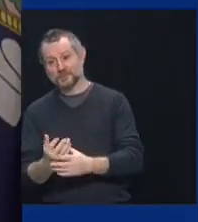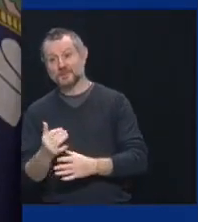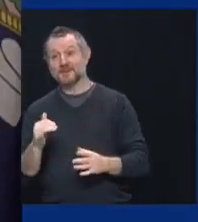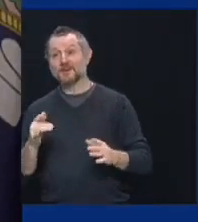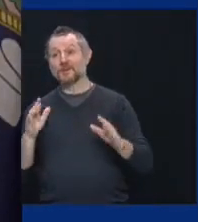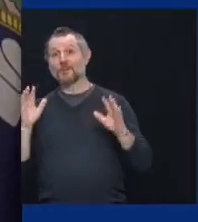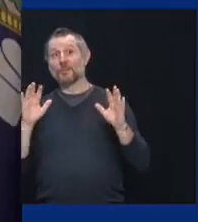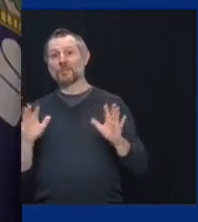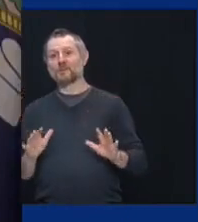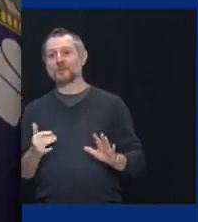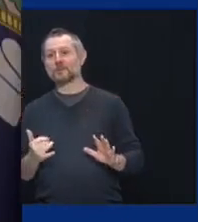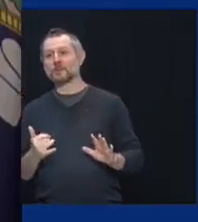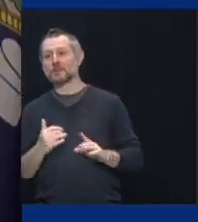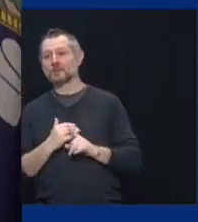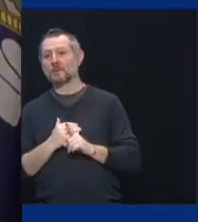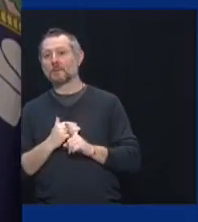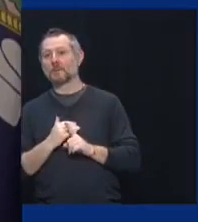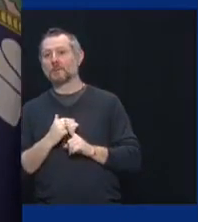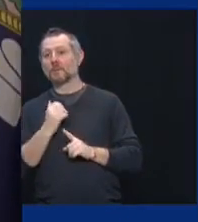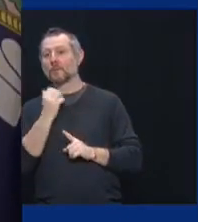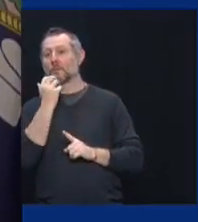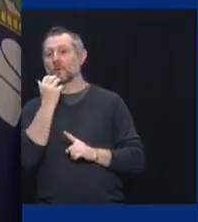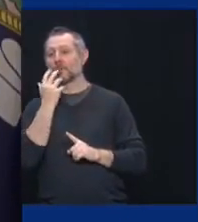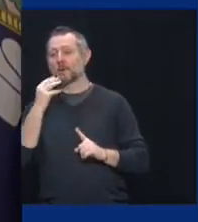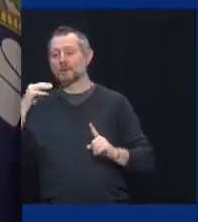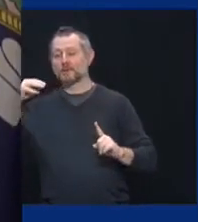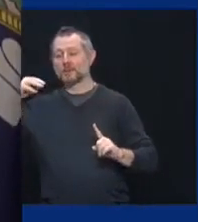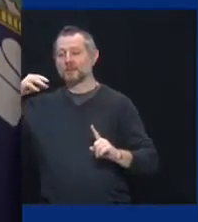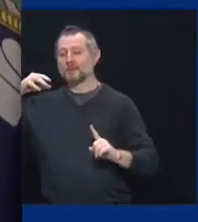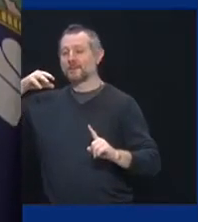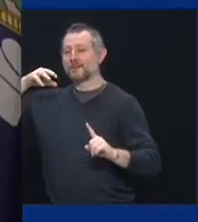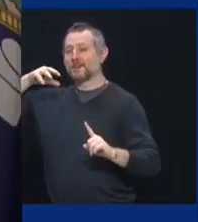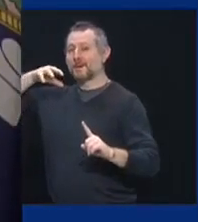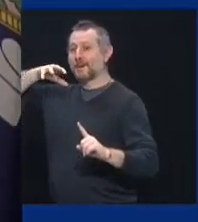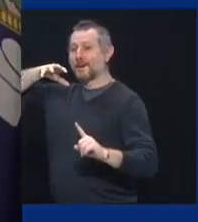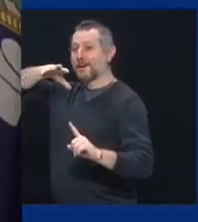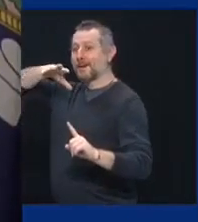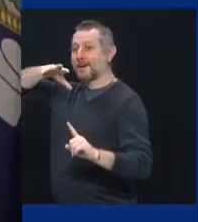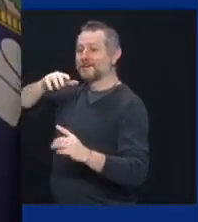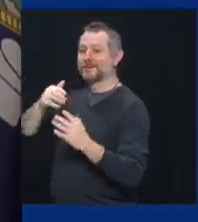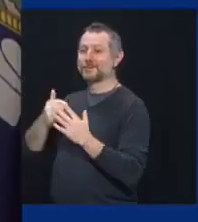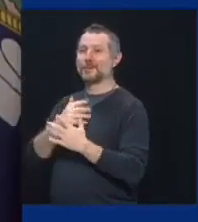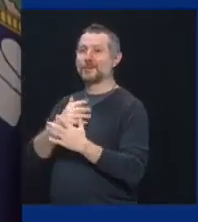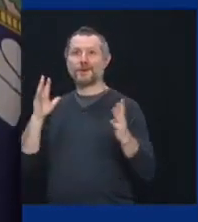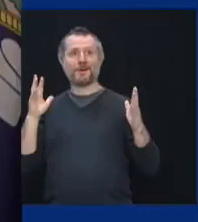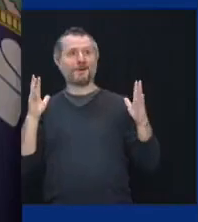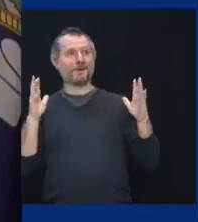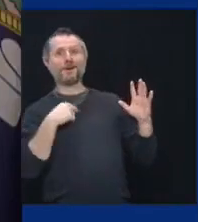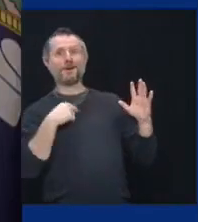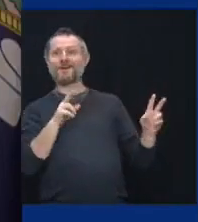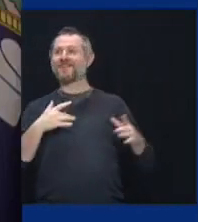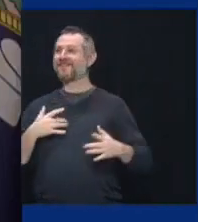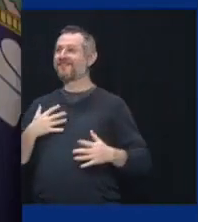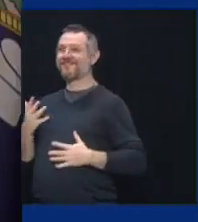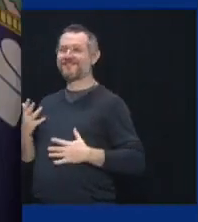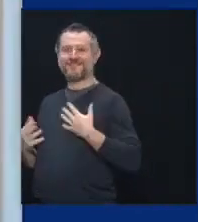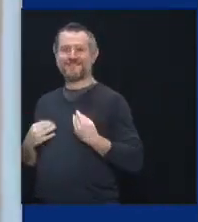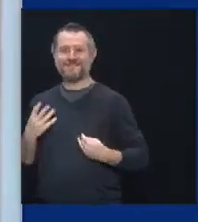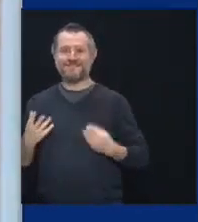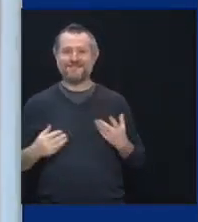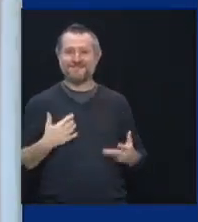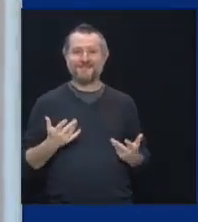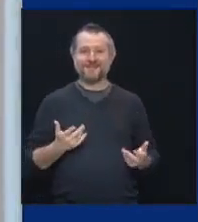Uh, it's a whole new look at life and at New York and, uh, playing ball is part of it. Thank you for being here.